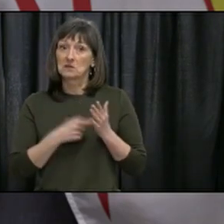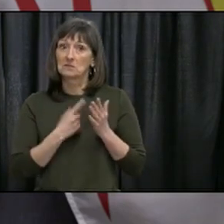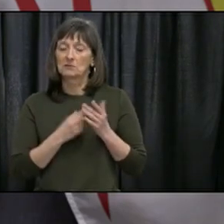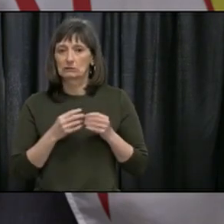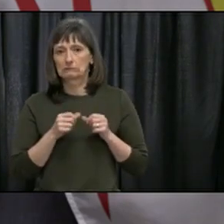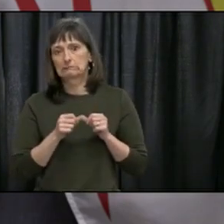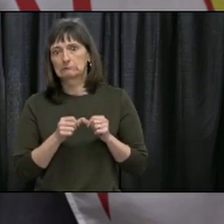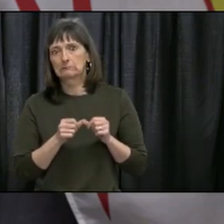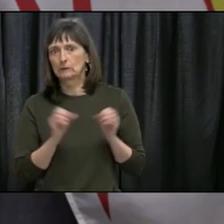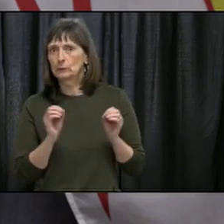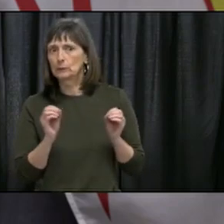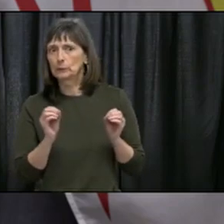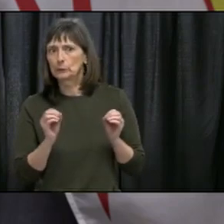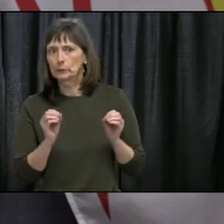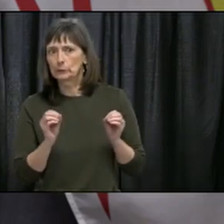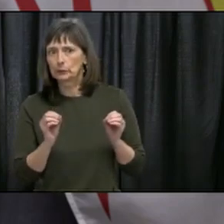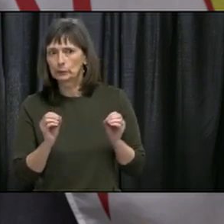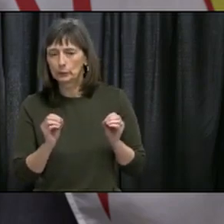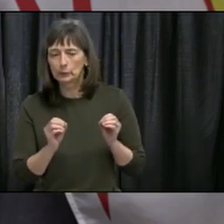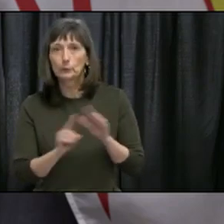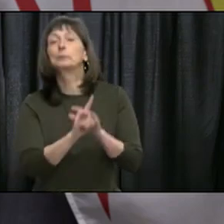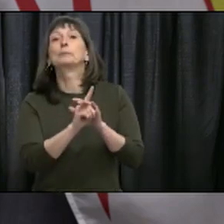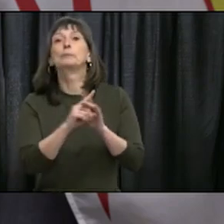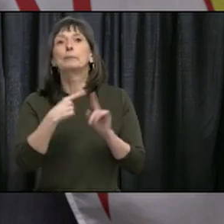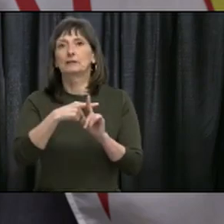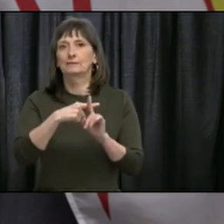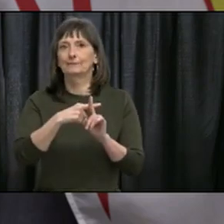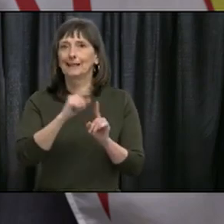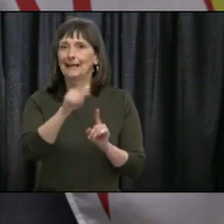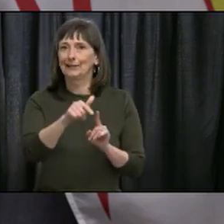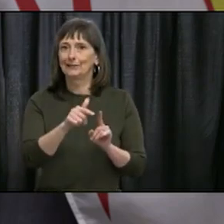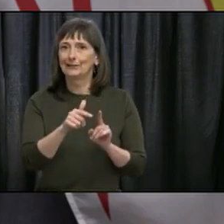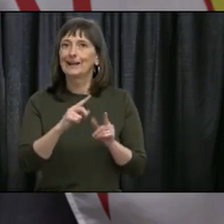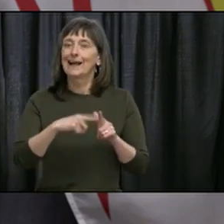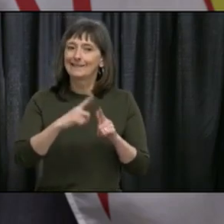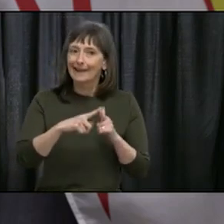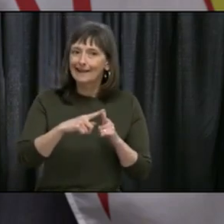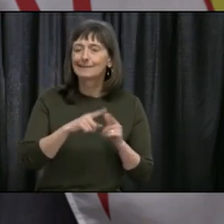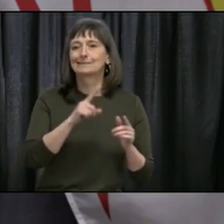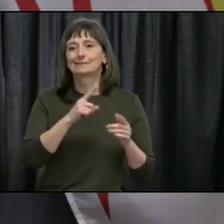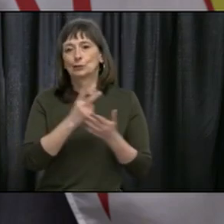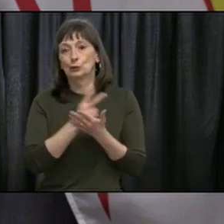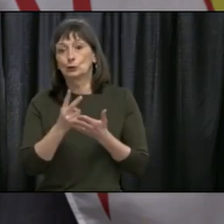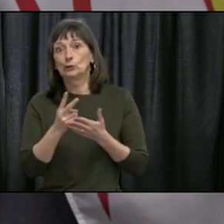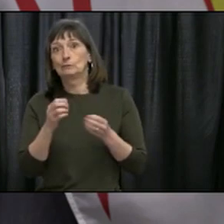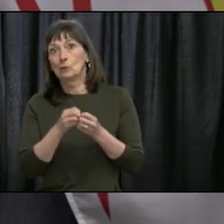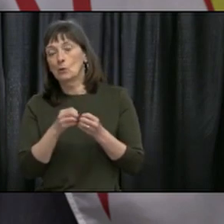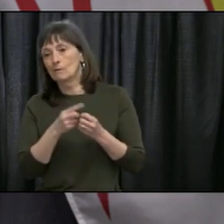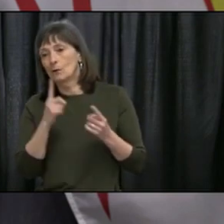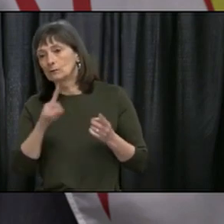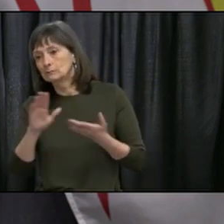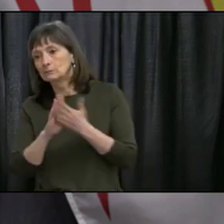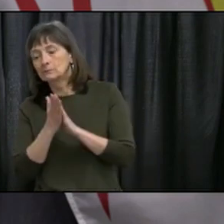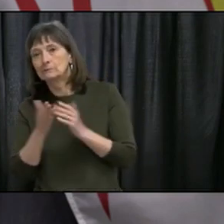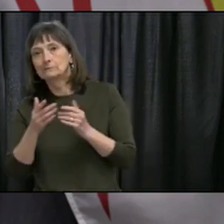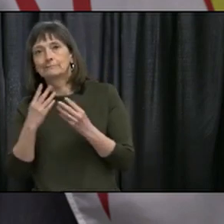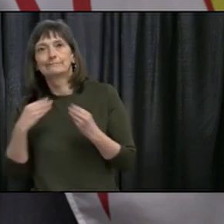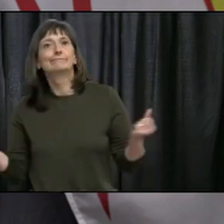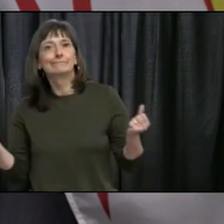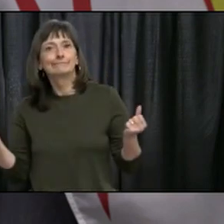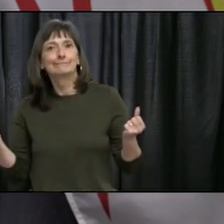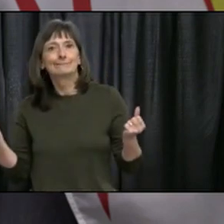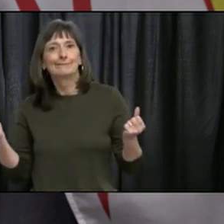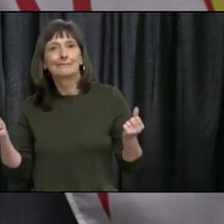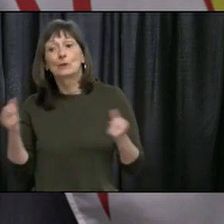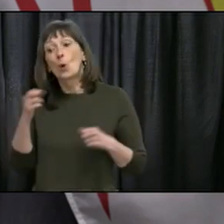disease. So you may not see them in hospital until that time. So it can take an extended period of